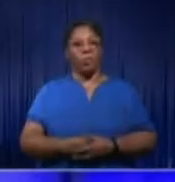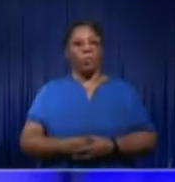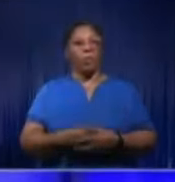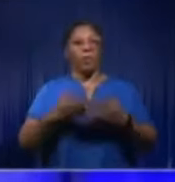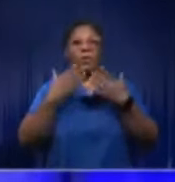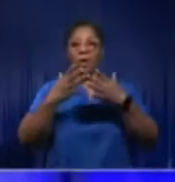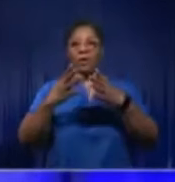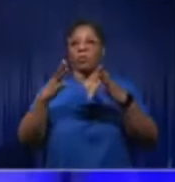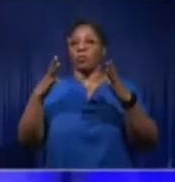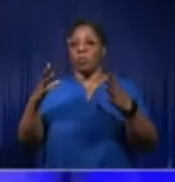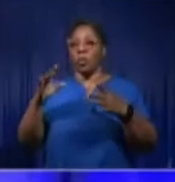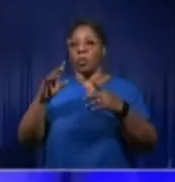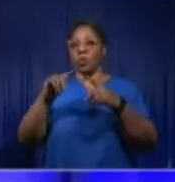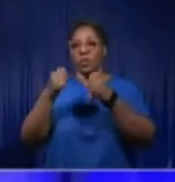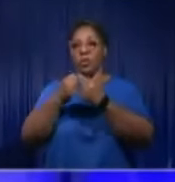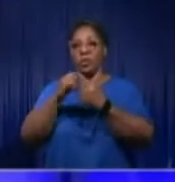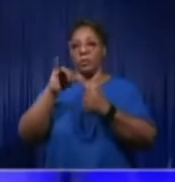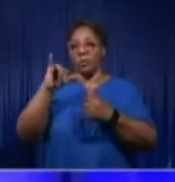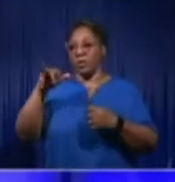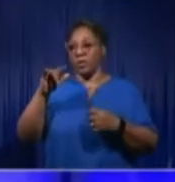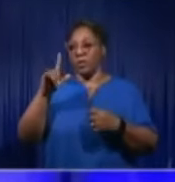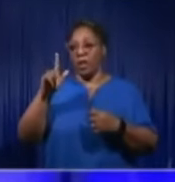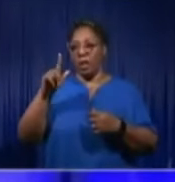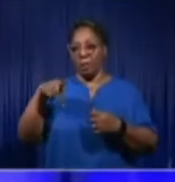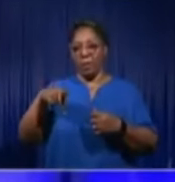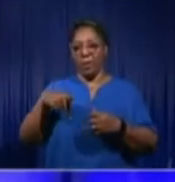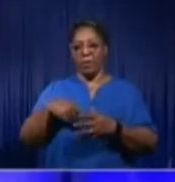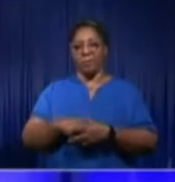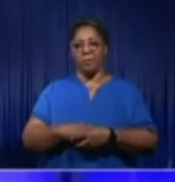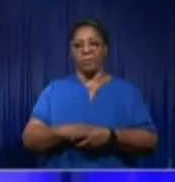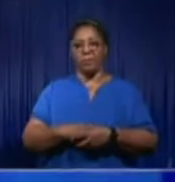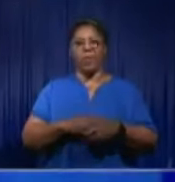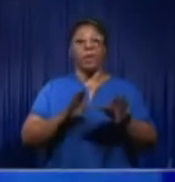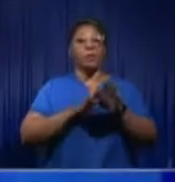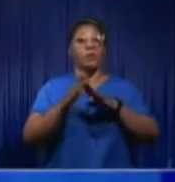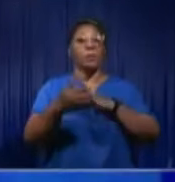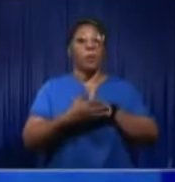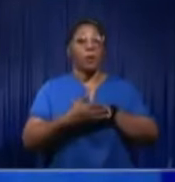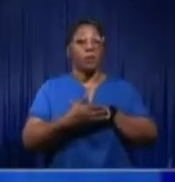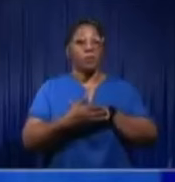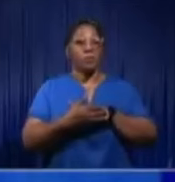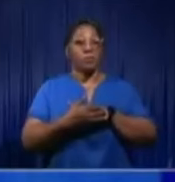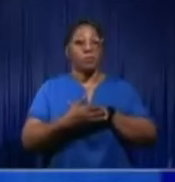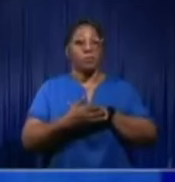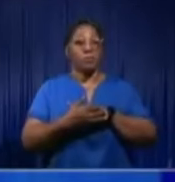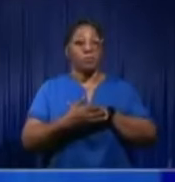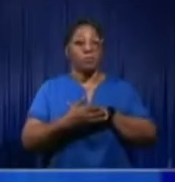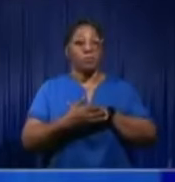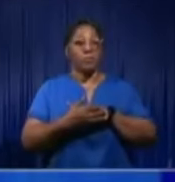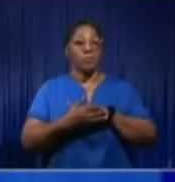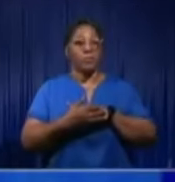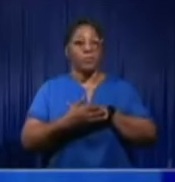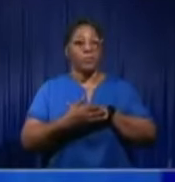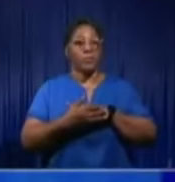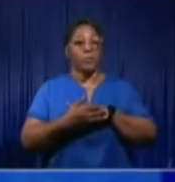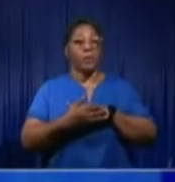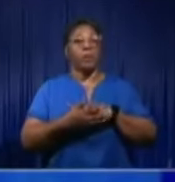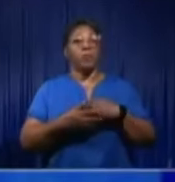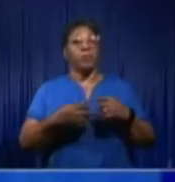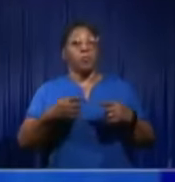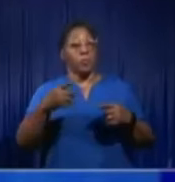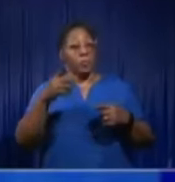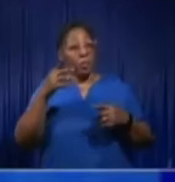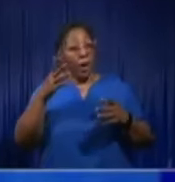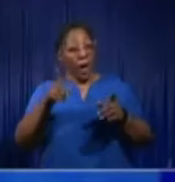JLP, your rebuttal. Jamaica. As someone who has been on both sides of the political aisle,